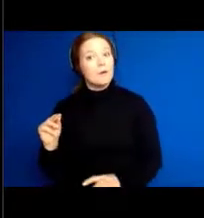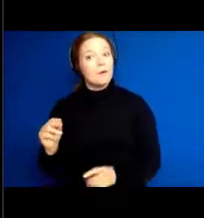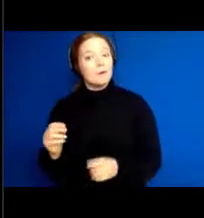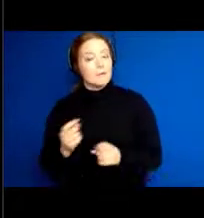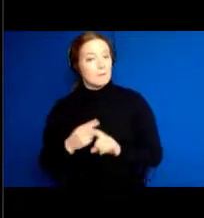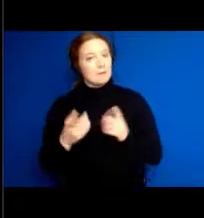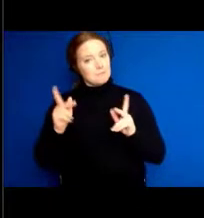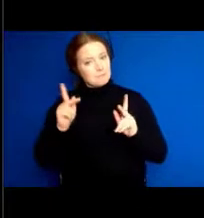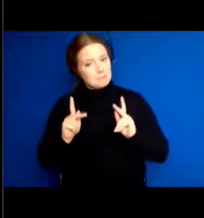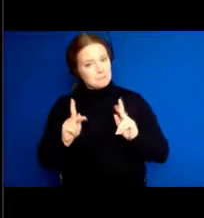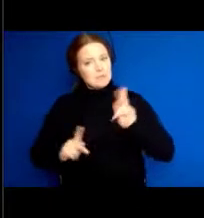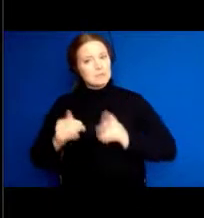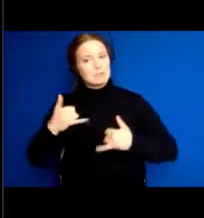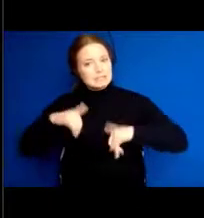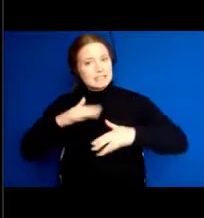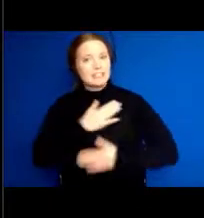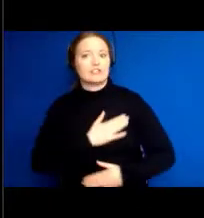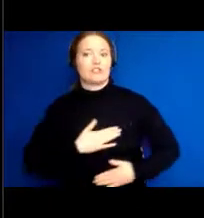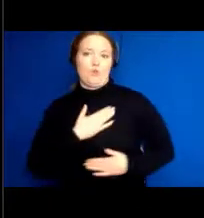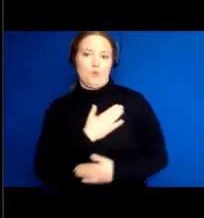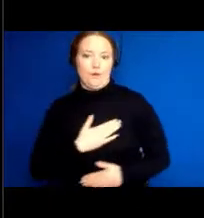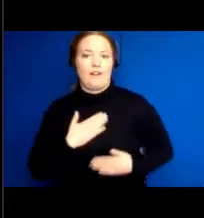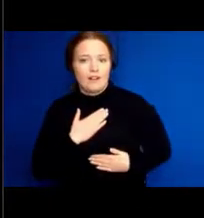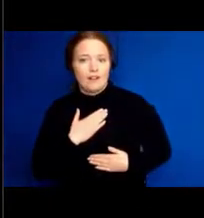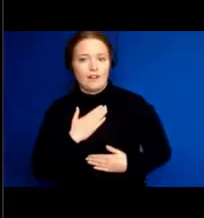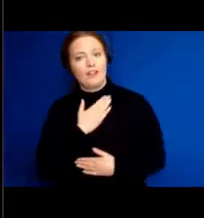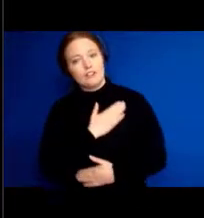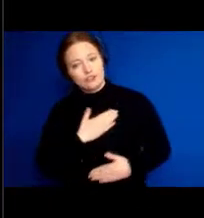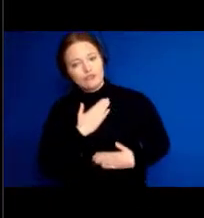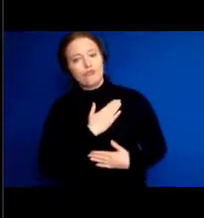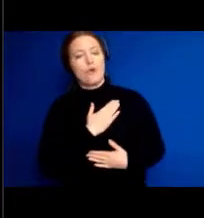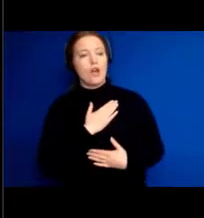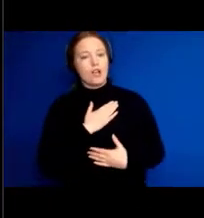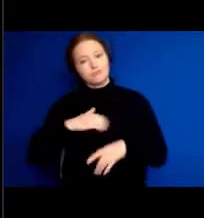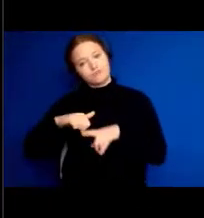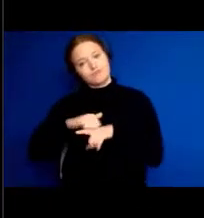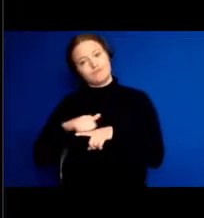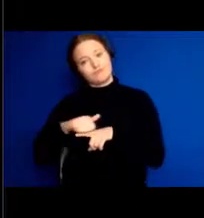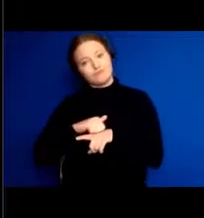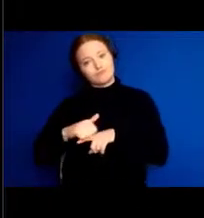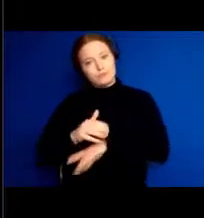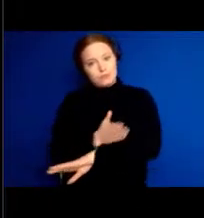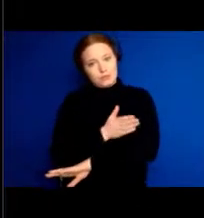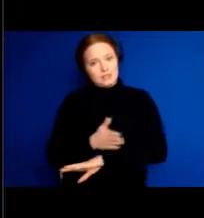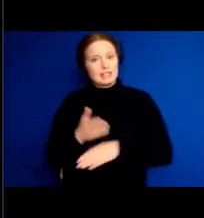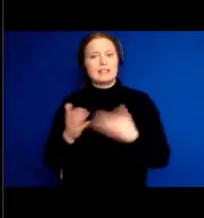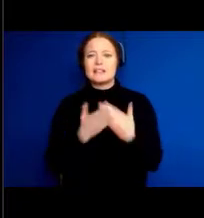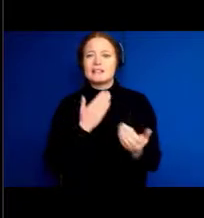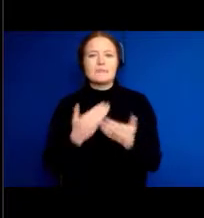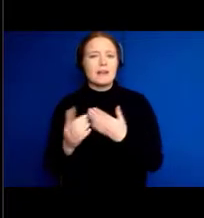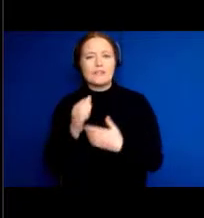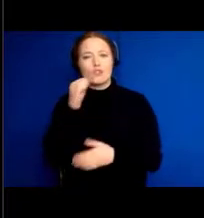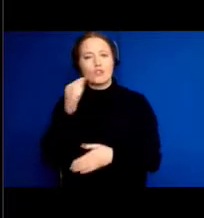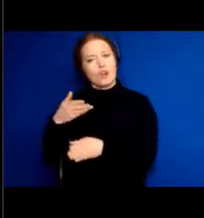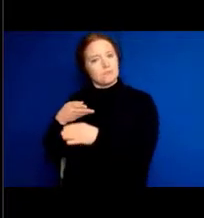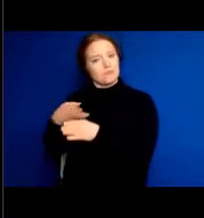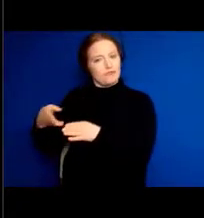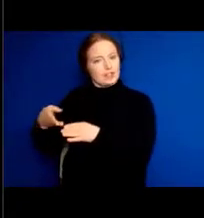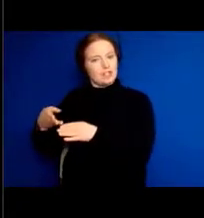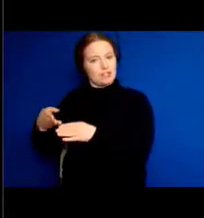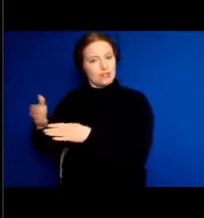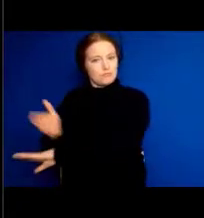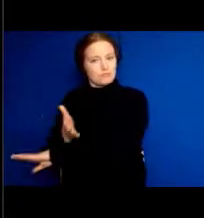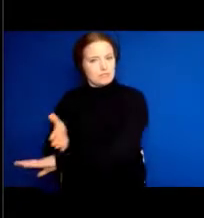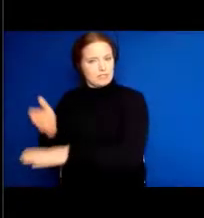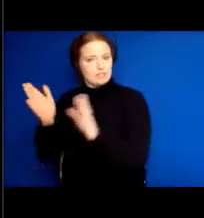professional. And it's something people enjoy, even if they're not a professional. So why is it good for your brain, apart